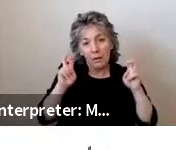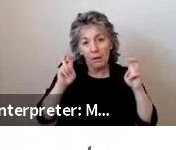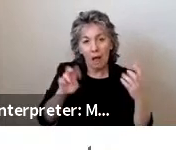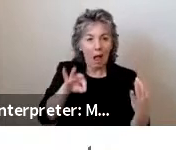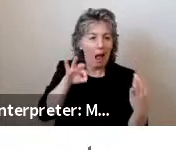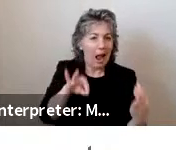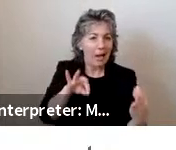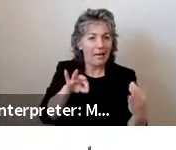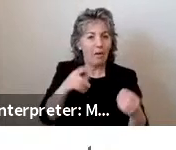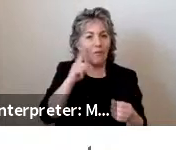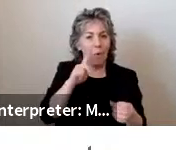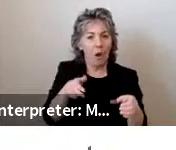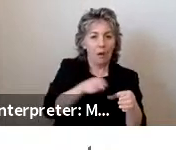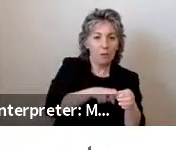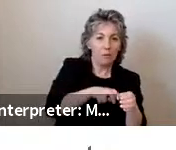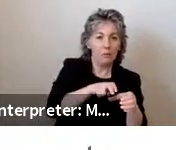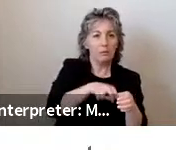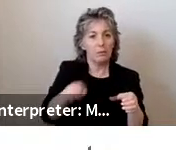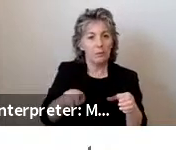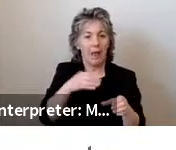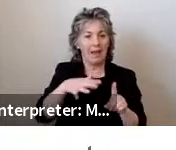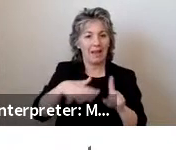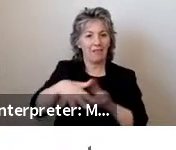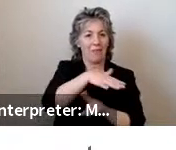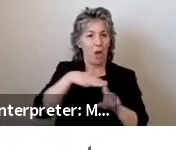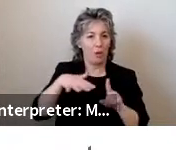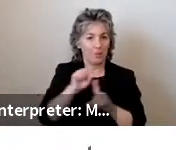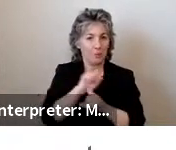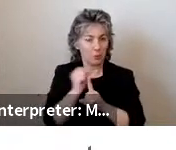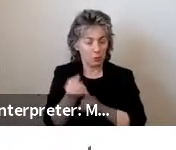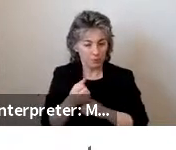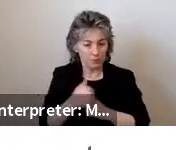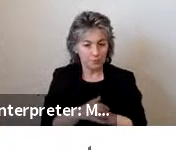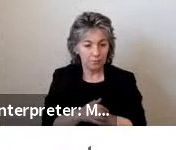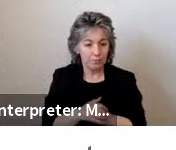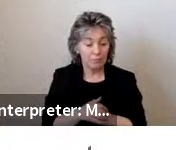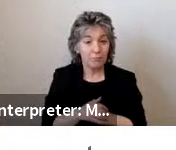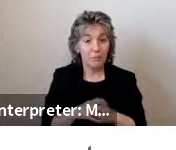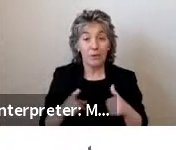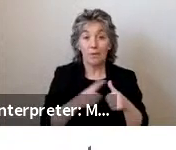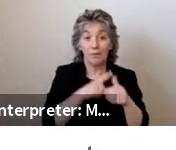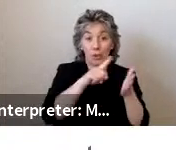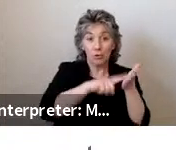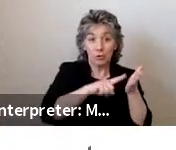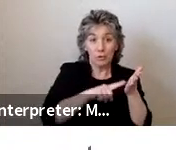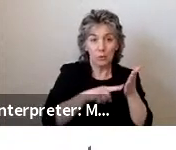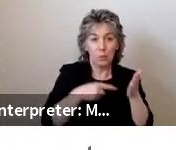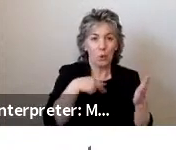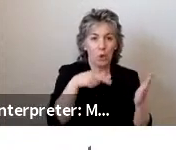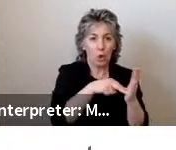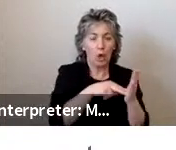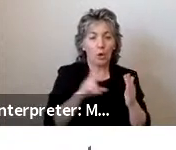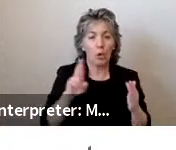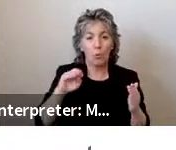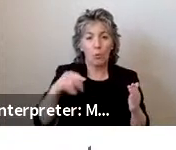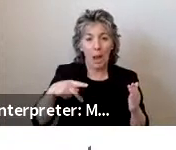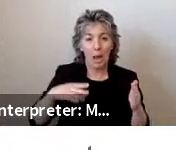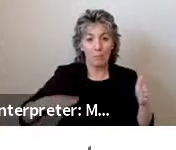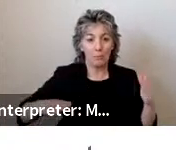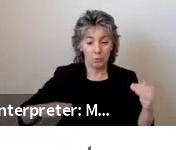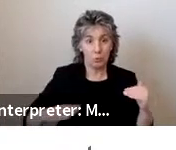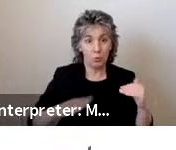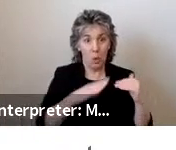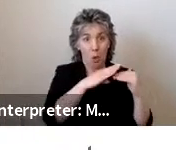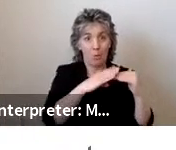and exiting environmental conditions. In the first study, we investigated the effects of ramp slope on human performance